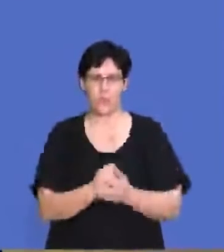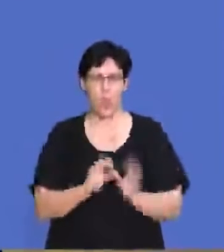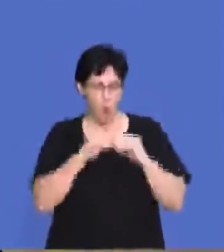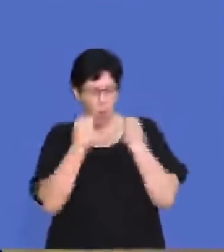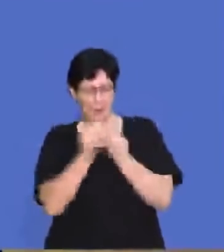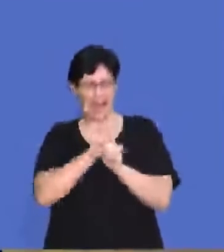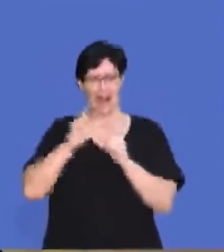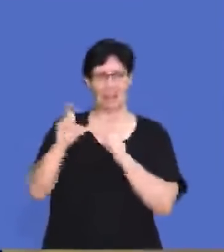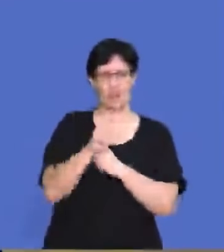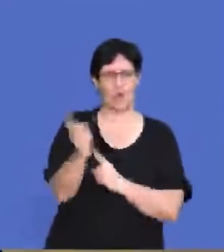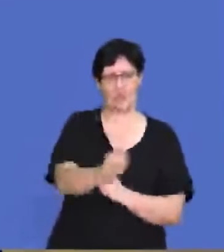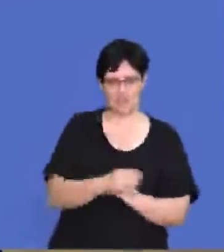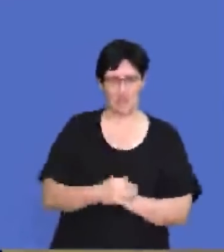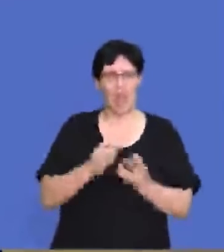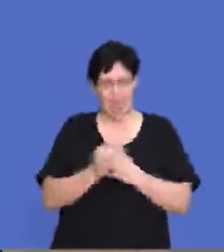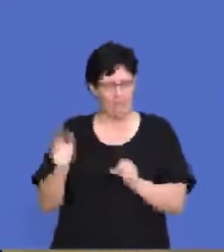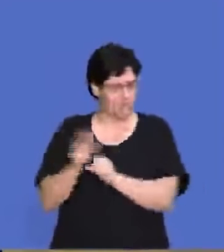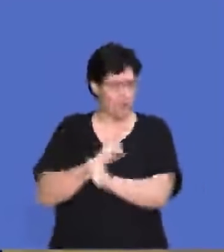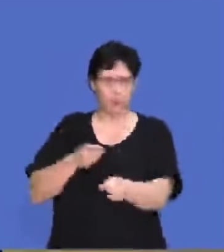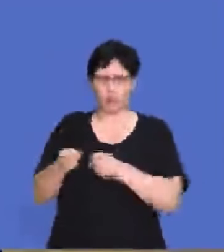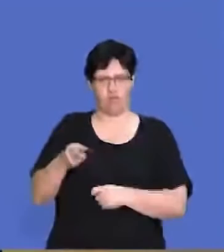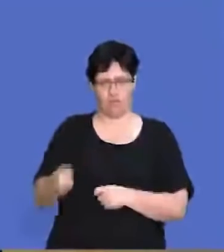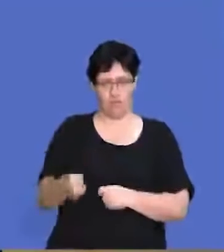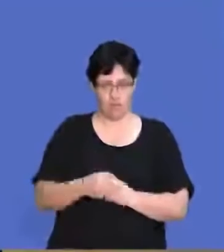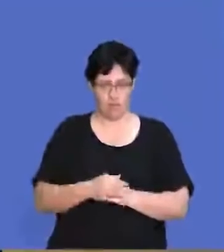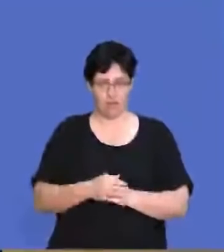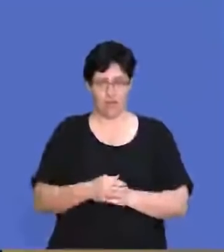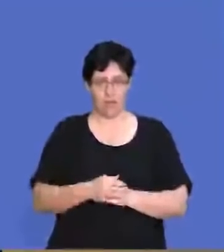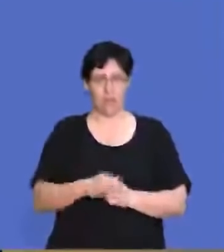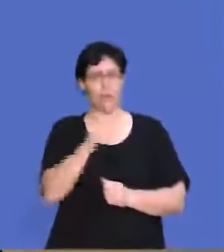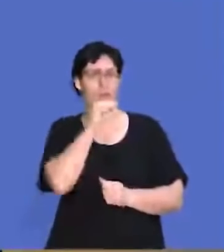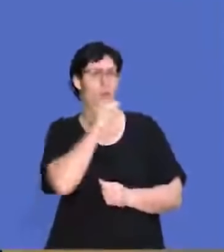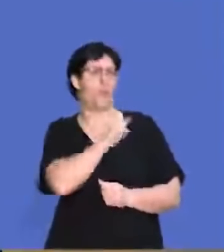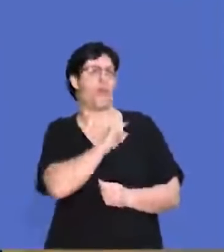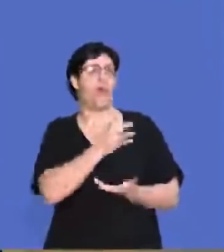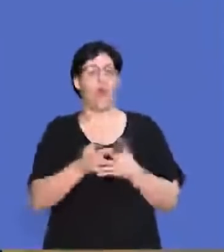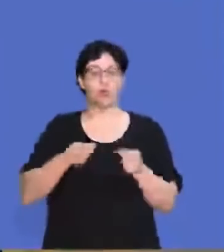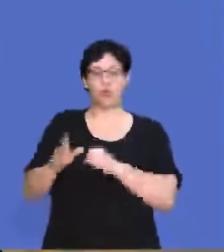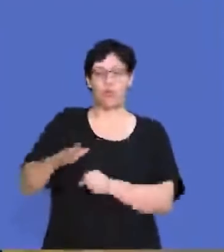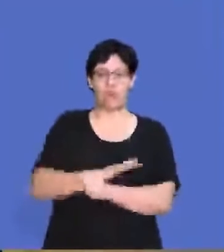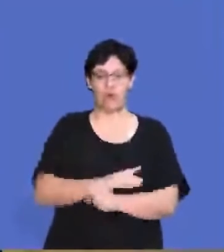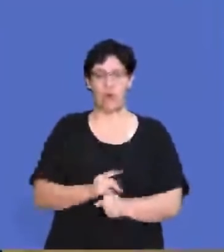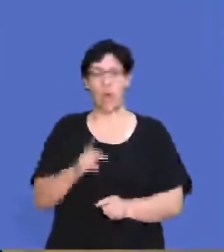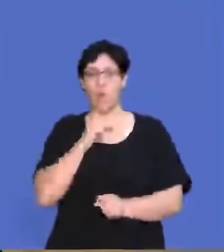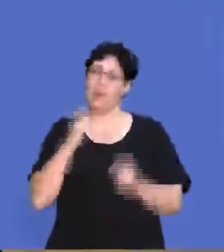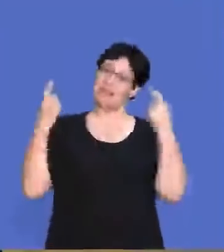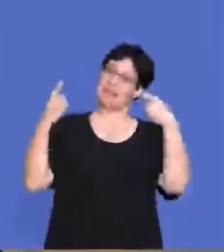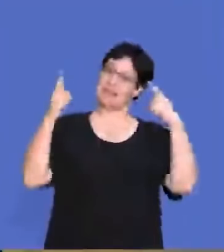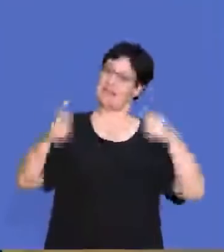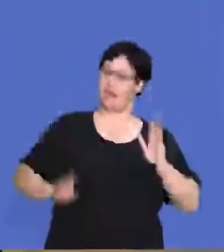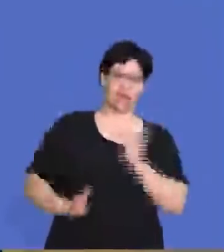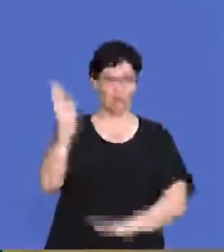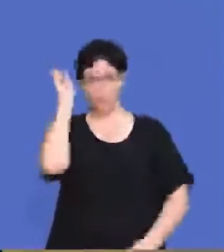organization culture of the business. We have full control over that. It doesn't mean because we have full control over that, that we're going to be